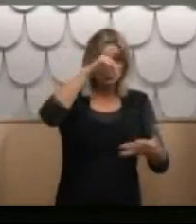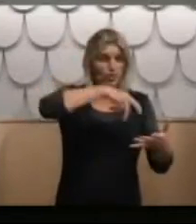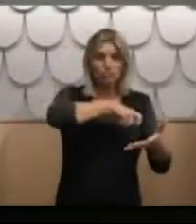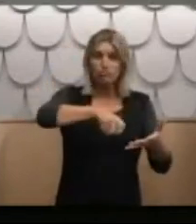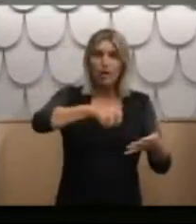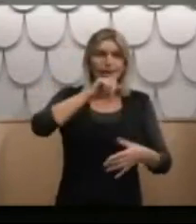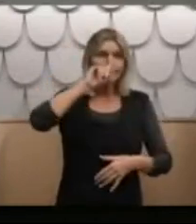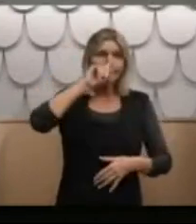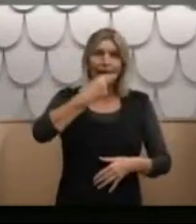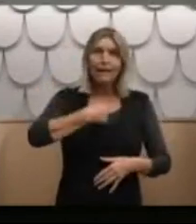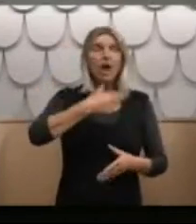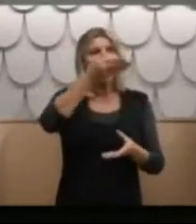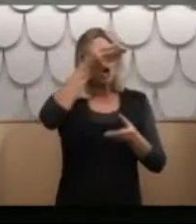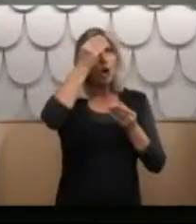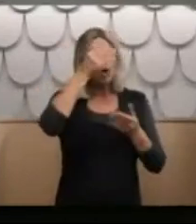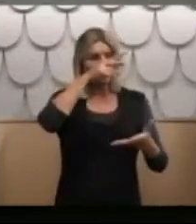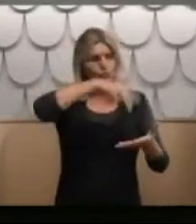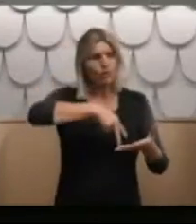in jail. I taught myself.